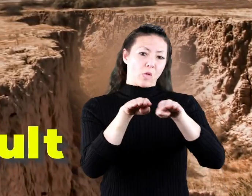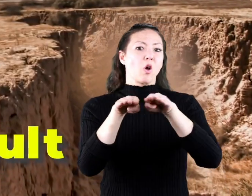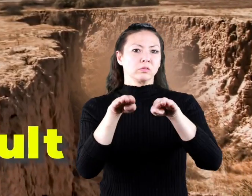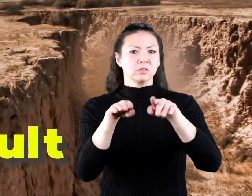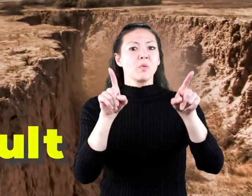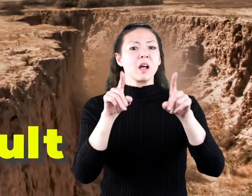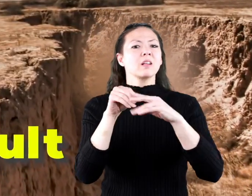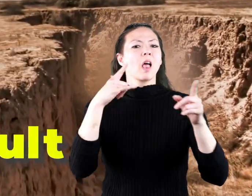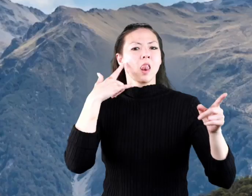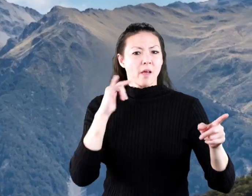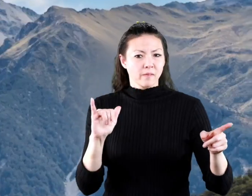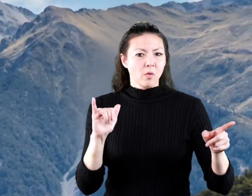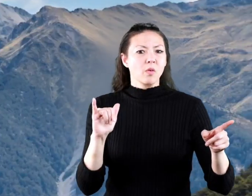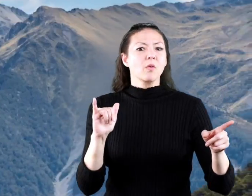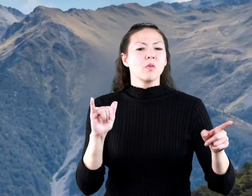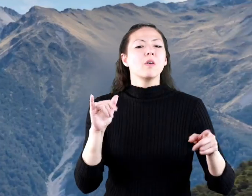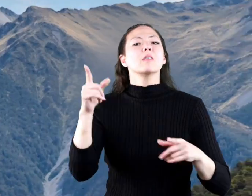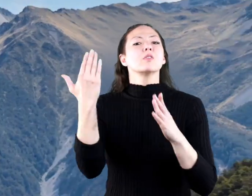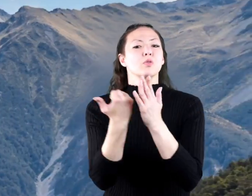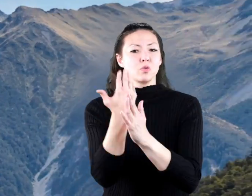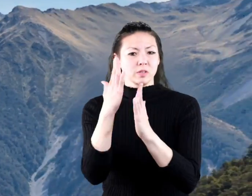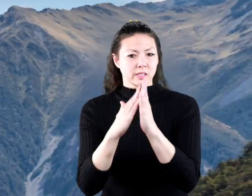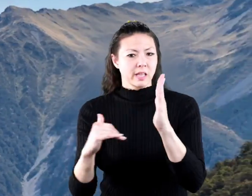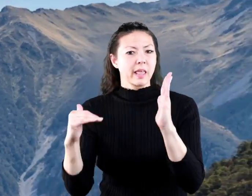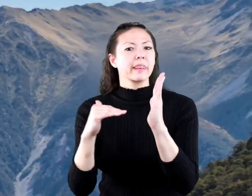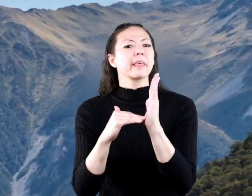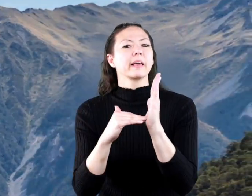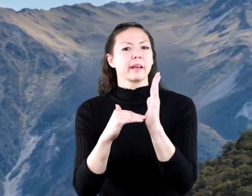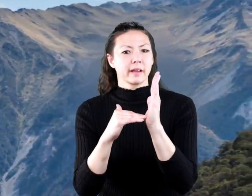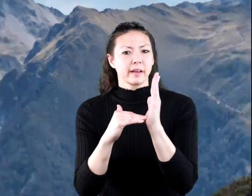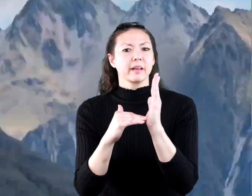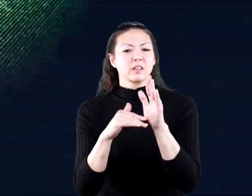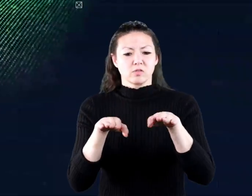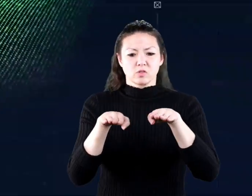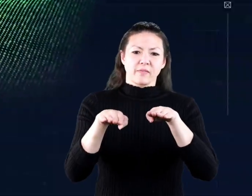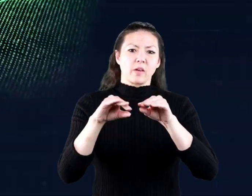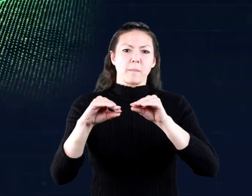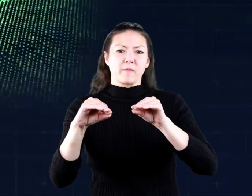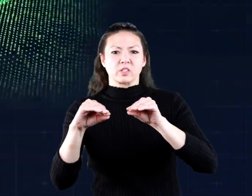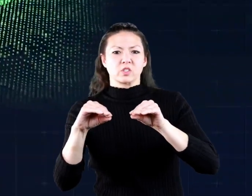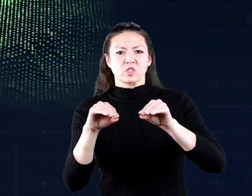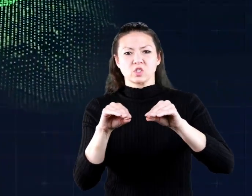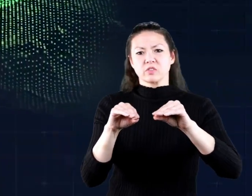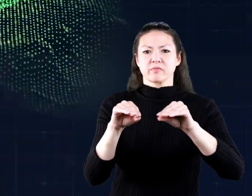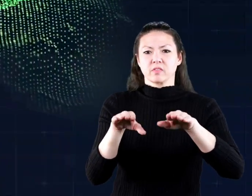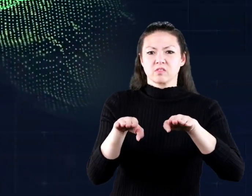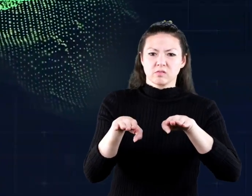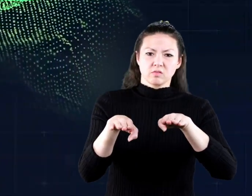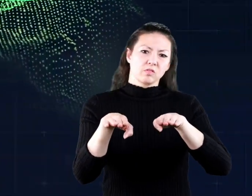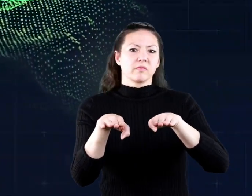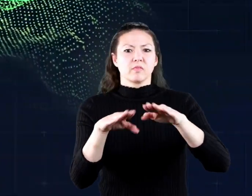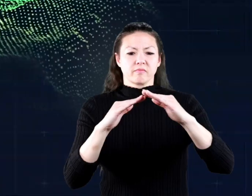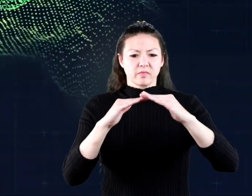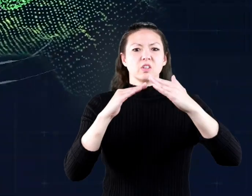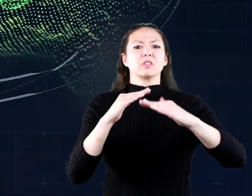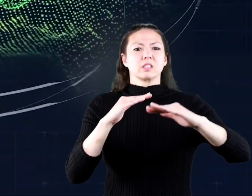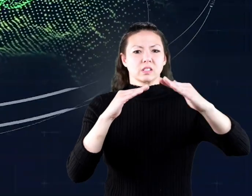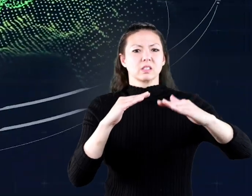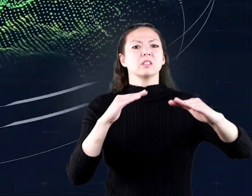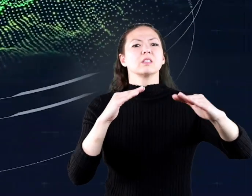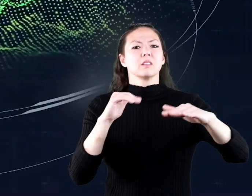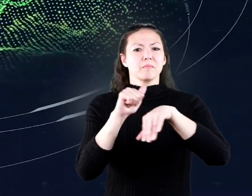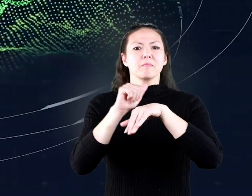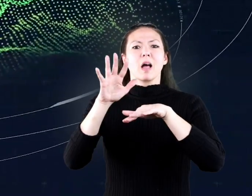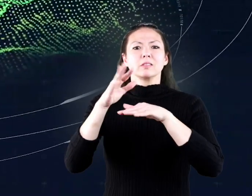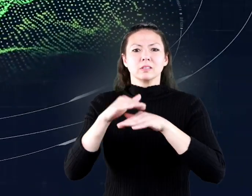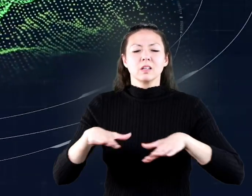california and the alpine fault of new zealand all this shifting and movement is how all the different types of